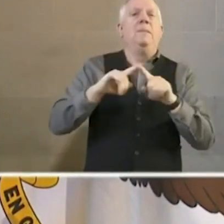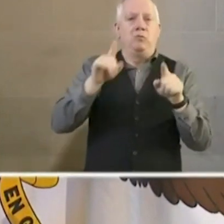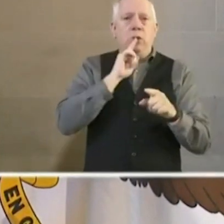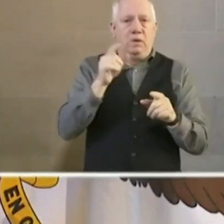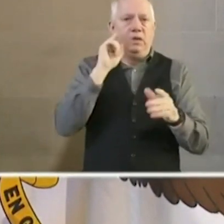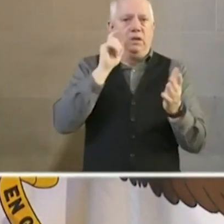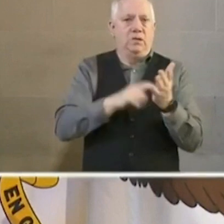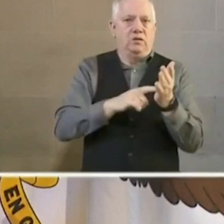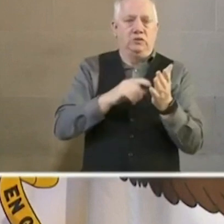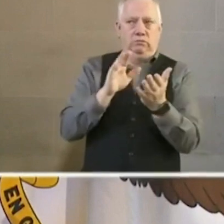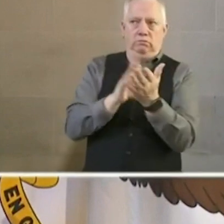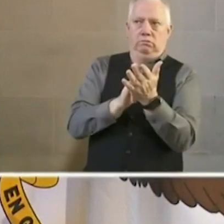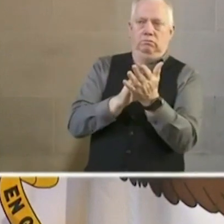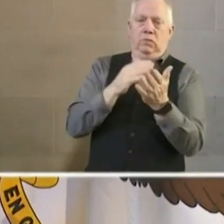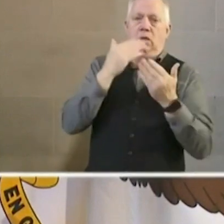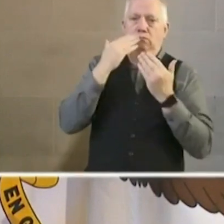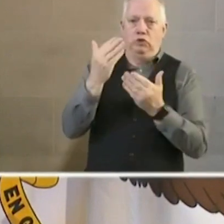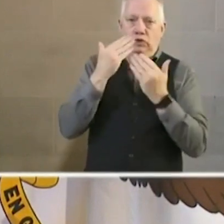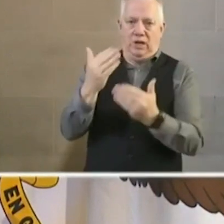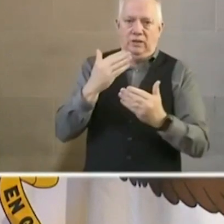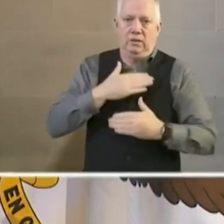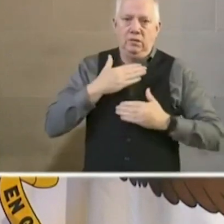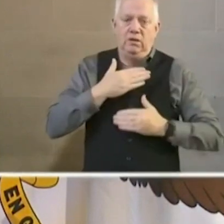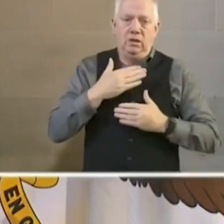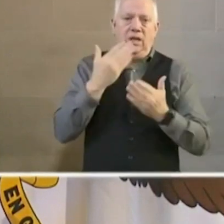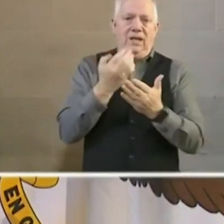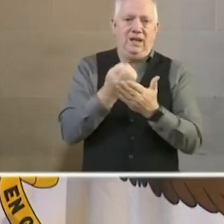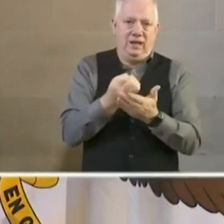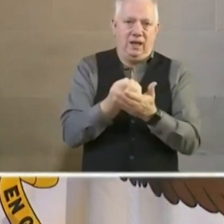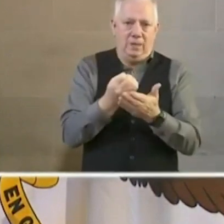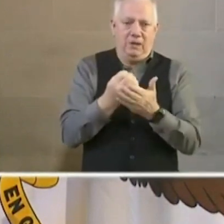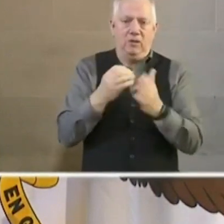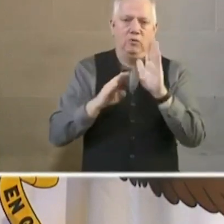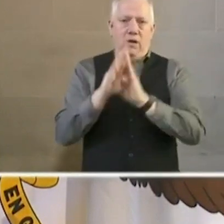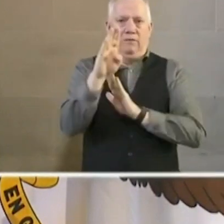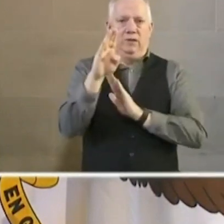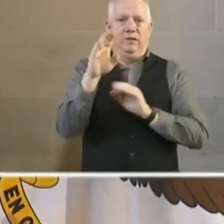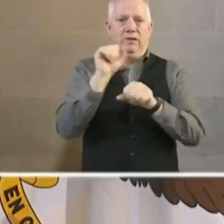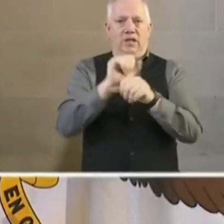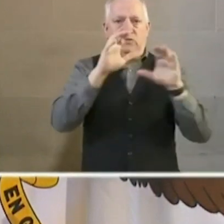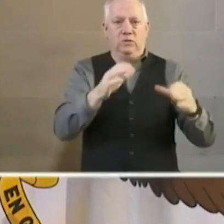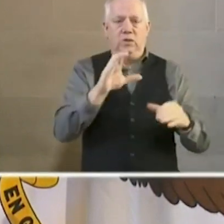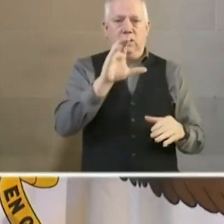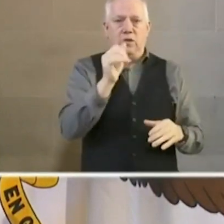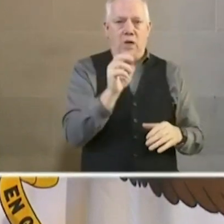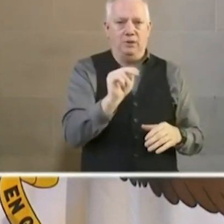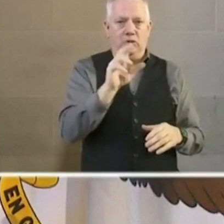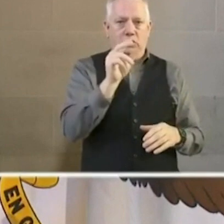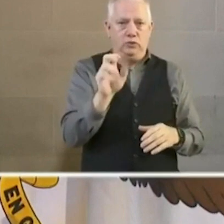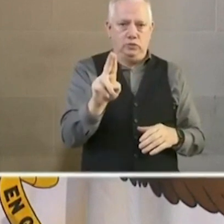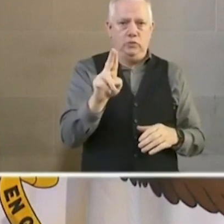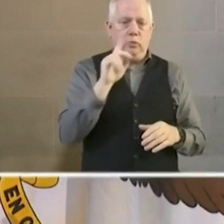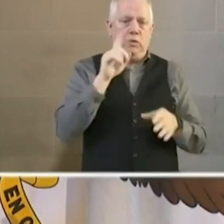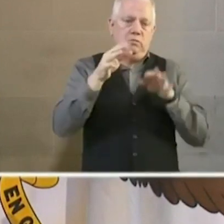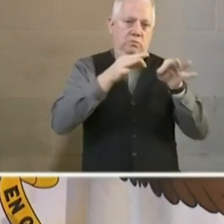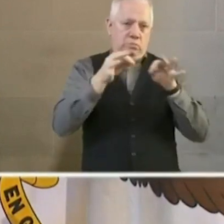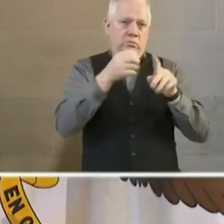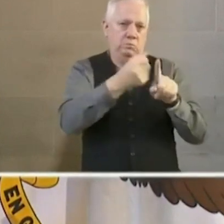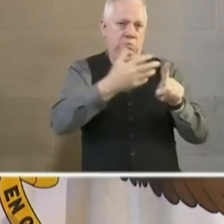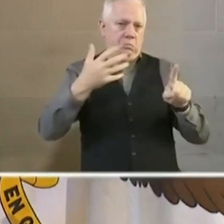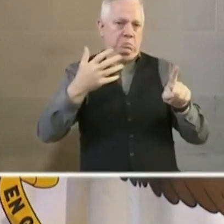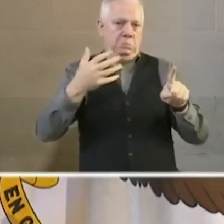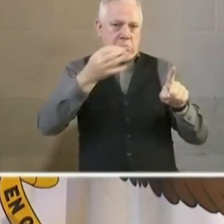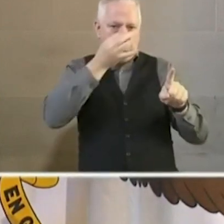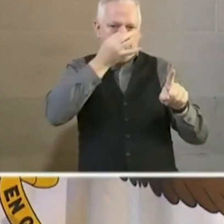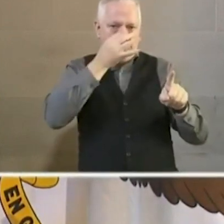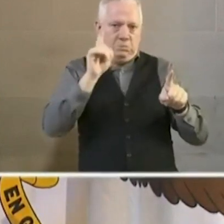to acknowledge and appreciate the Economic Recovery Task Force, and Carmen Chu, the assessor-recorder, will go into a little bit more detail